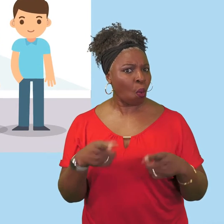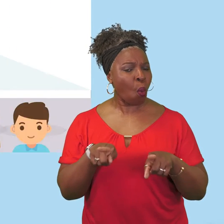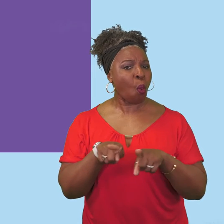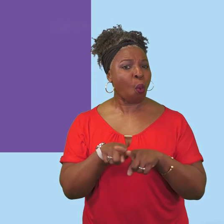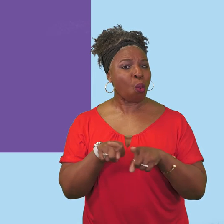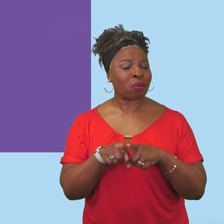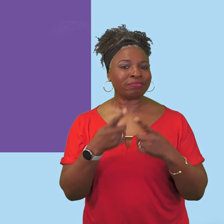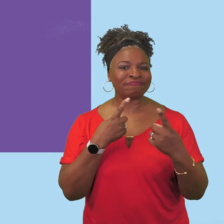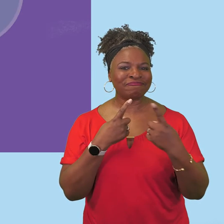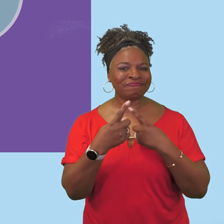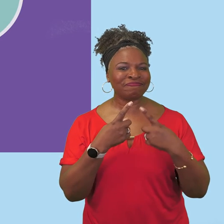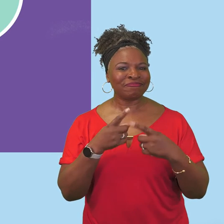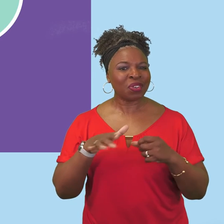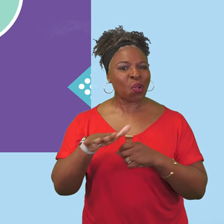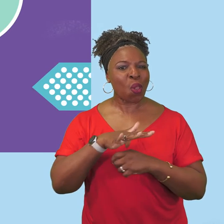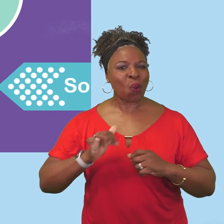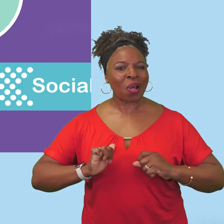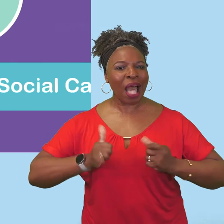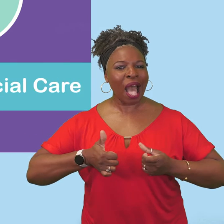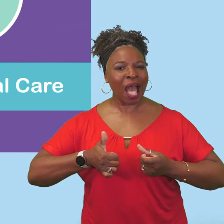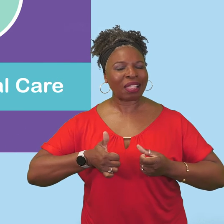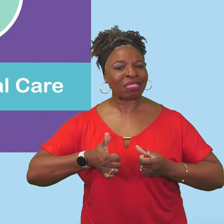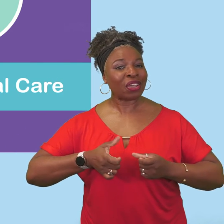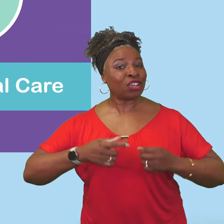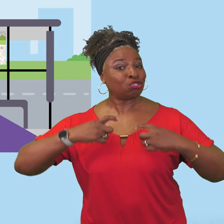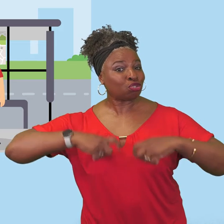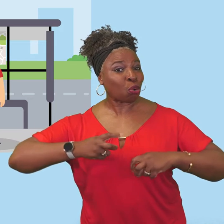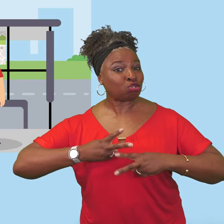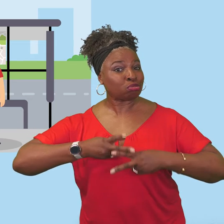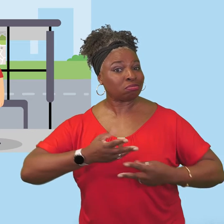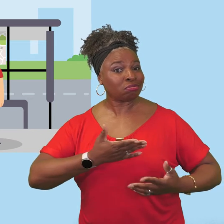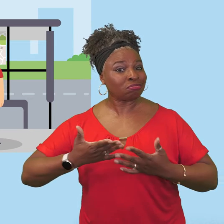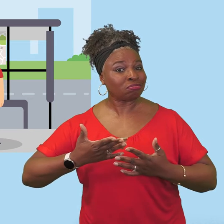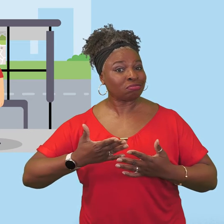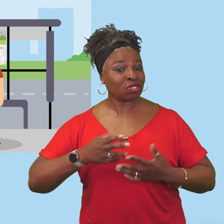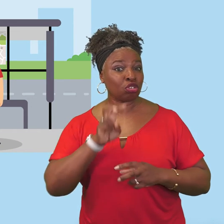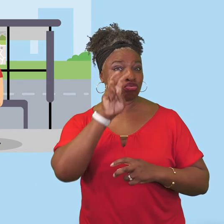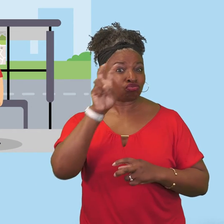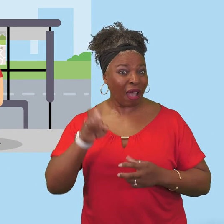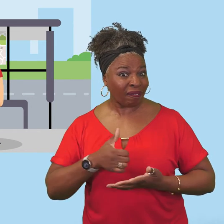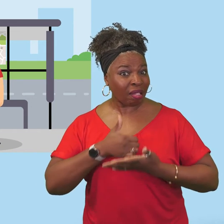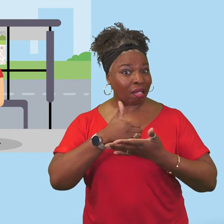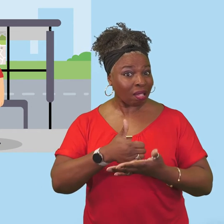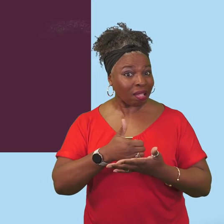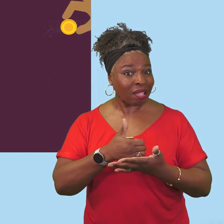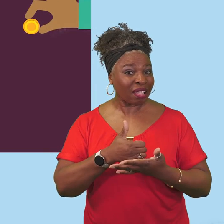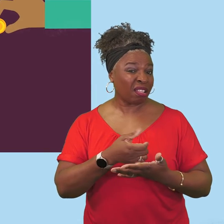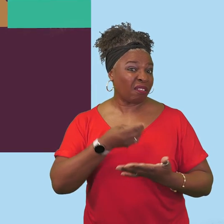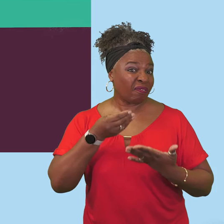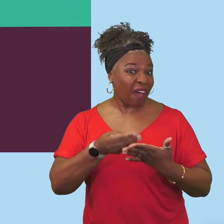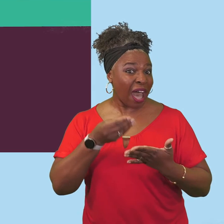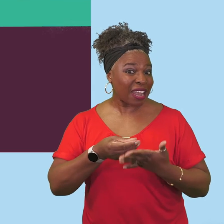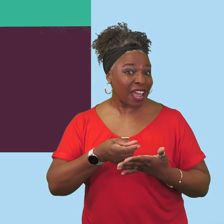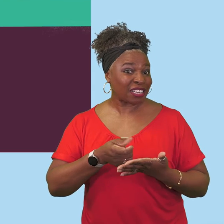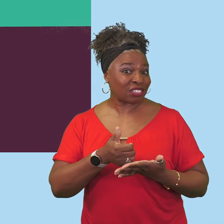also have information on local health and social care services where to get help with travel and any financial